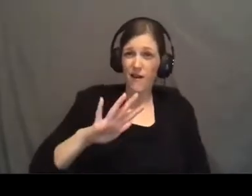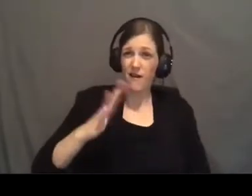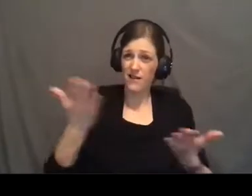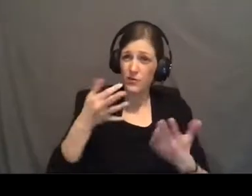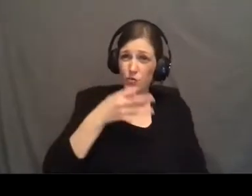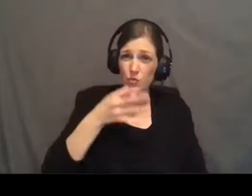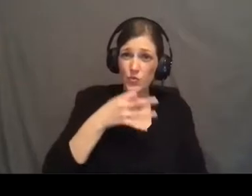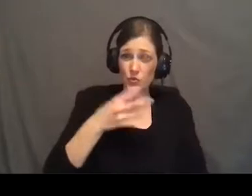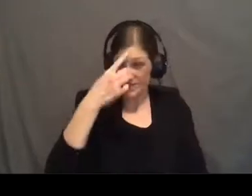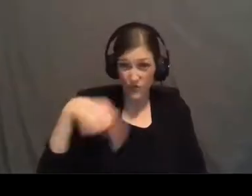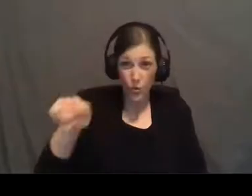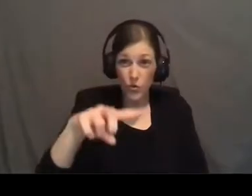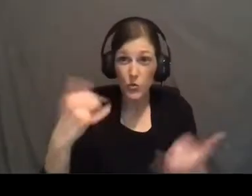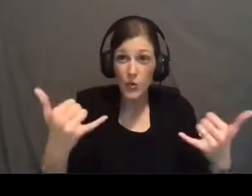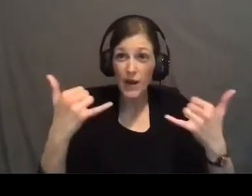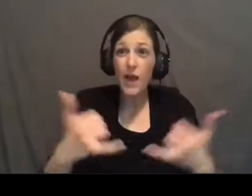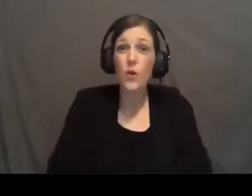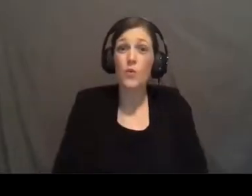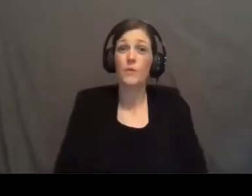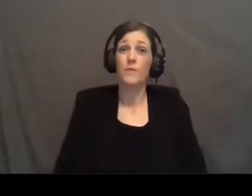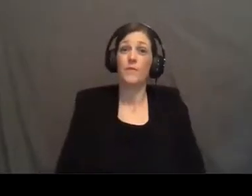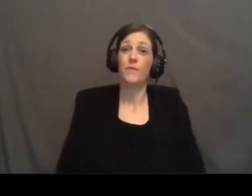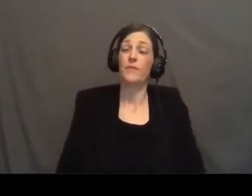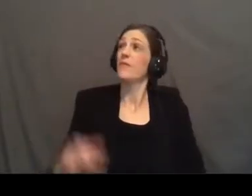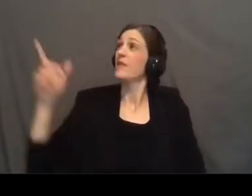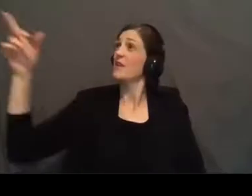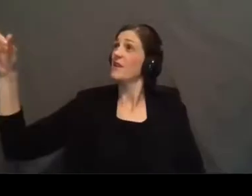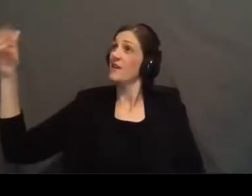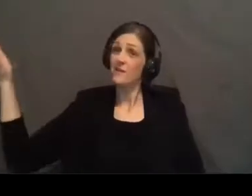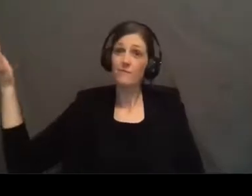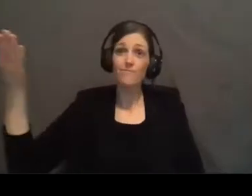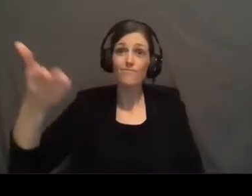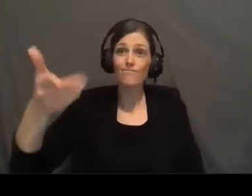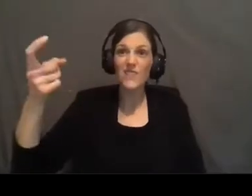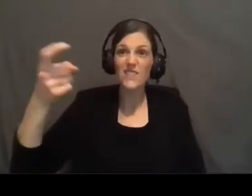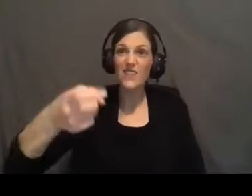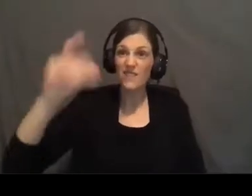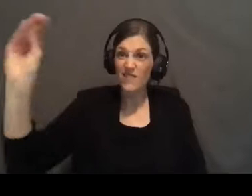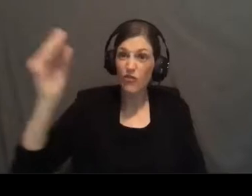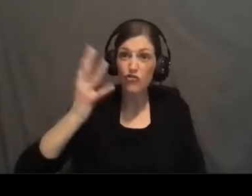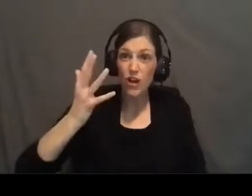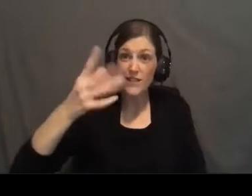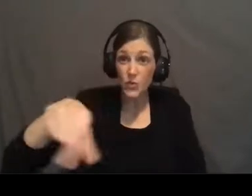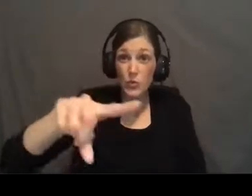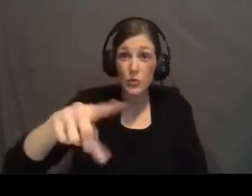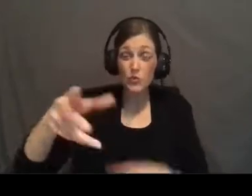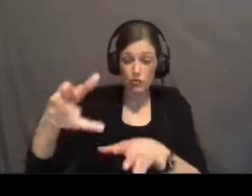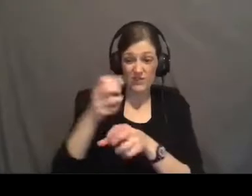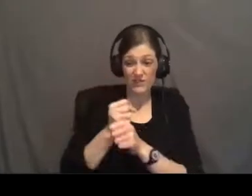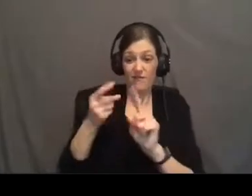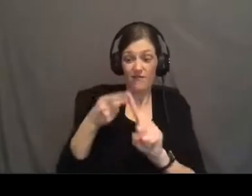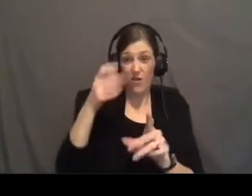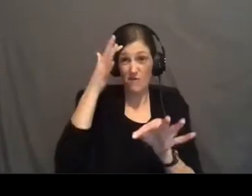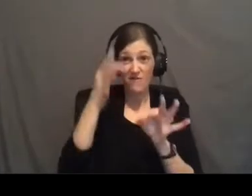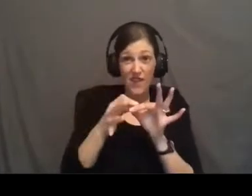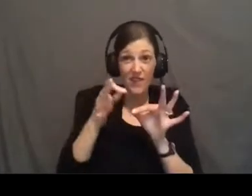it's for you right now and he extends this as a gift of grace to you for you to receive by faith